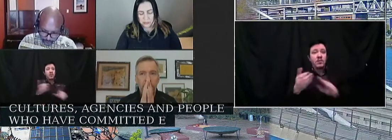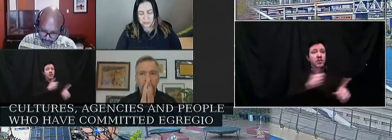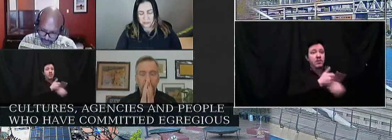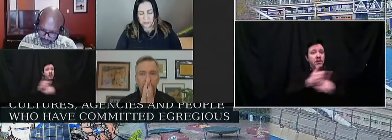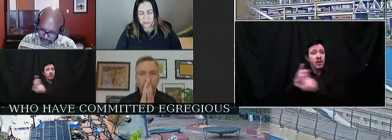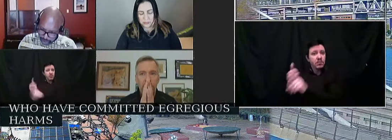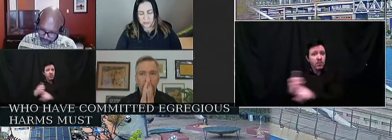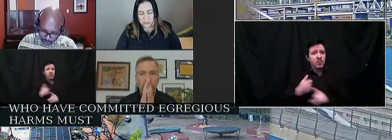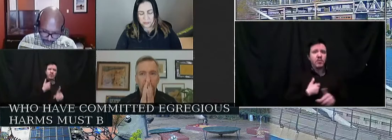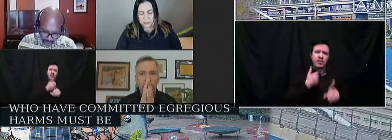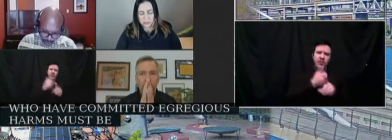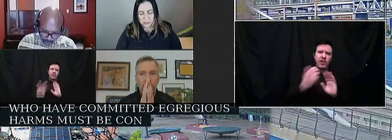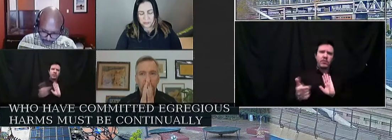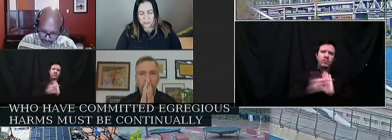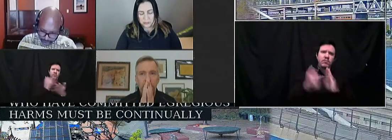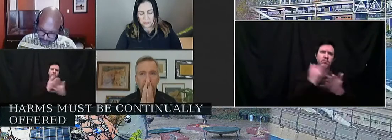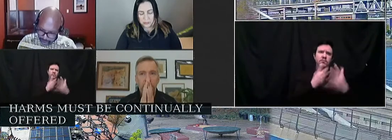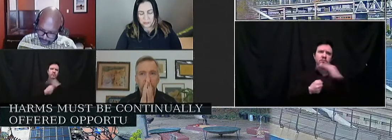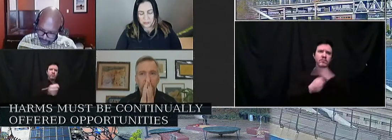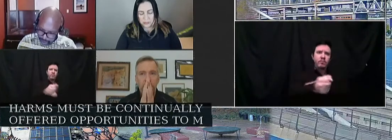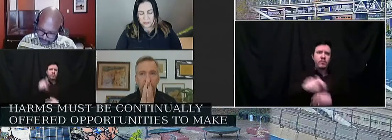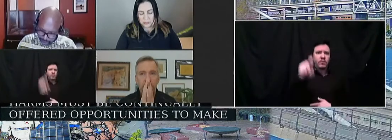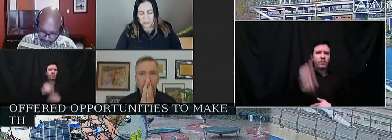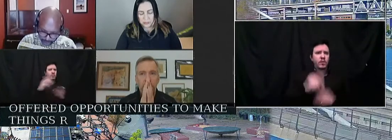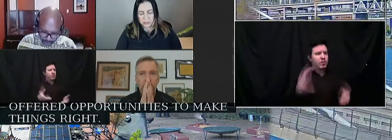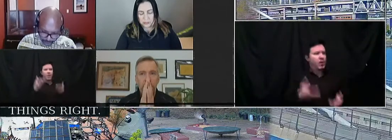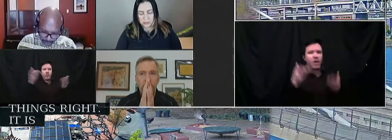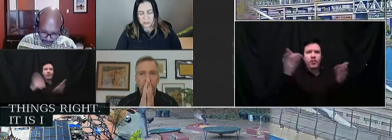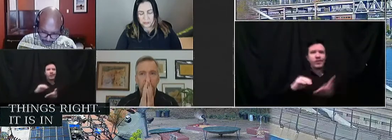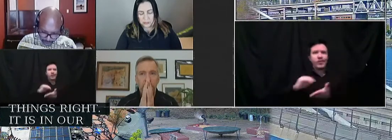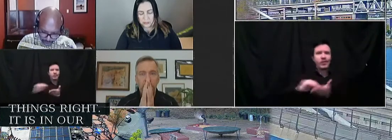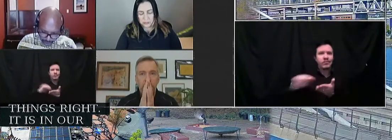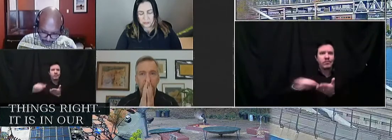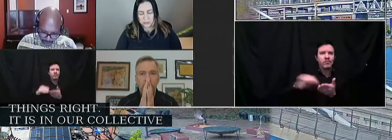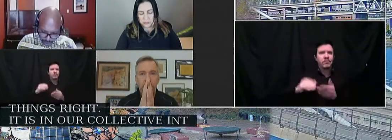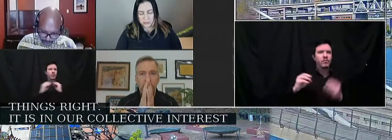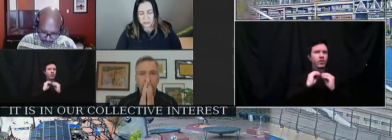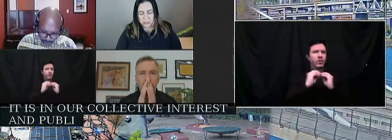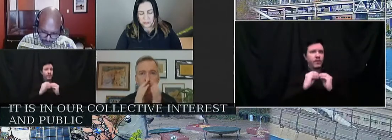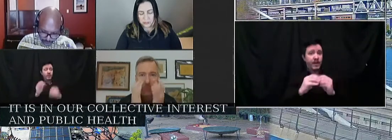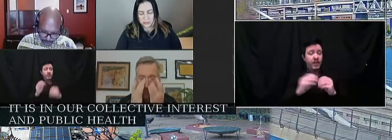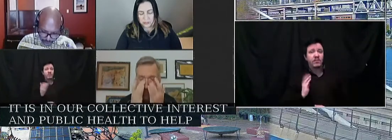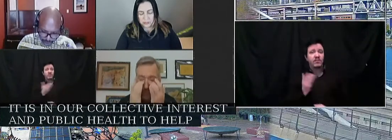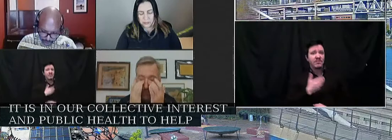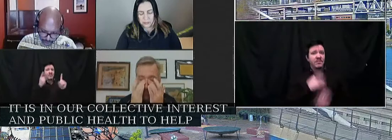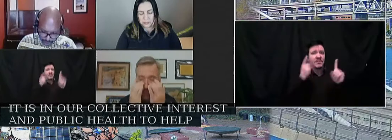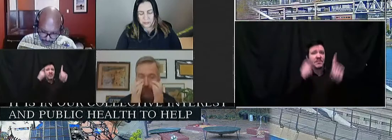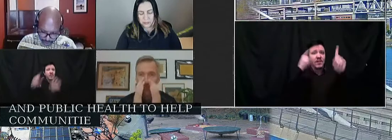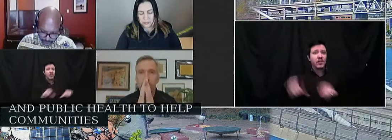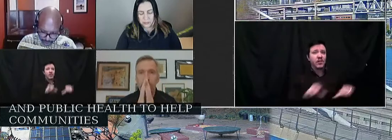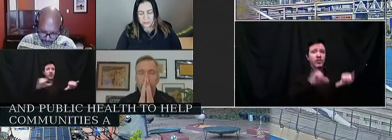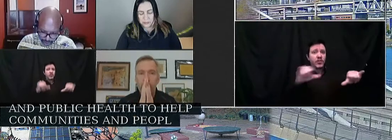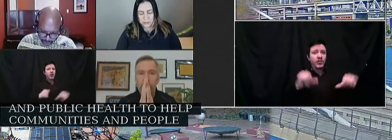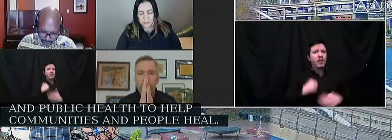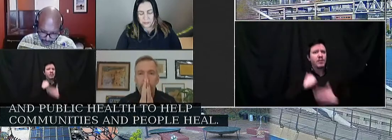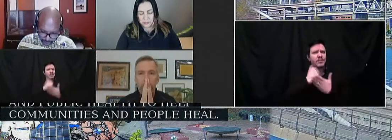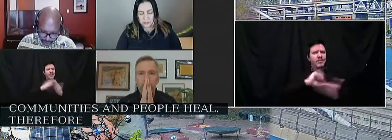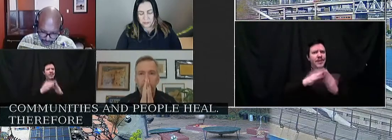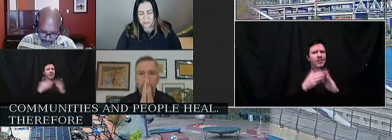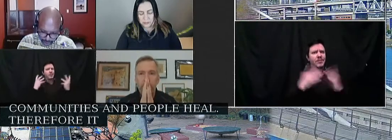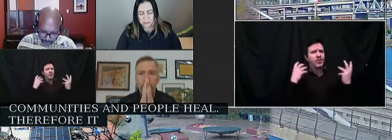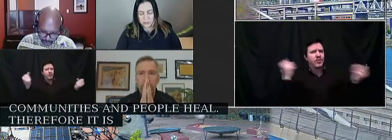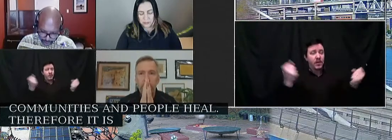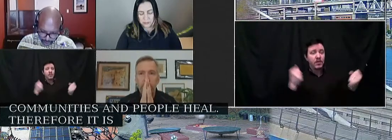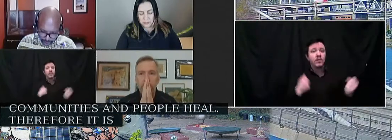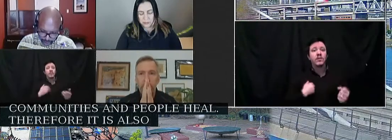opportunities to make things right. It is in our collective interest in public health to help communities and people heal. Therefore, it is also our collective obligation